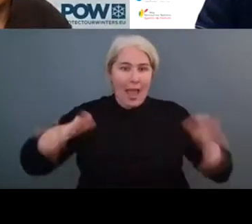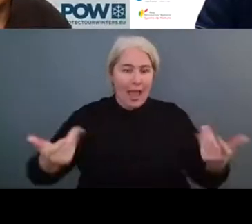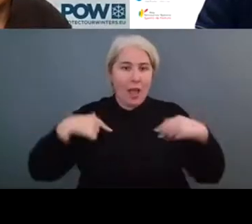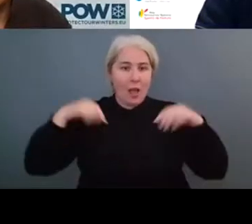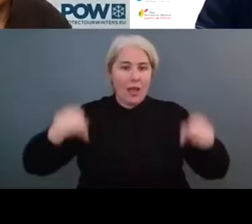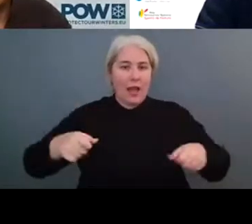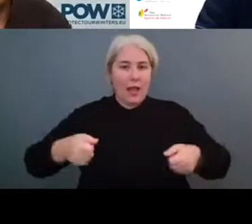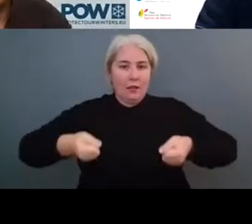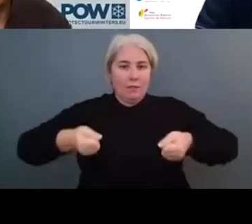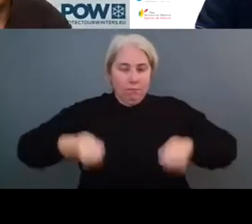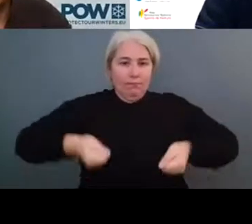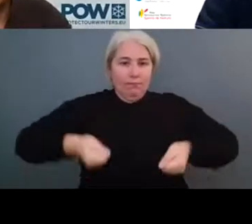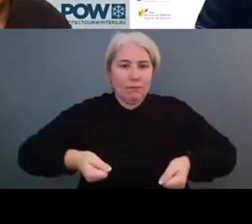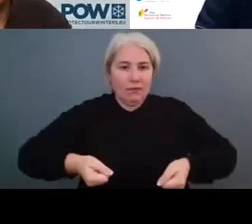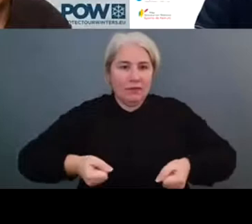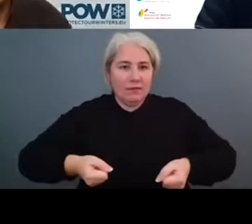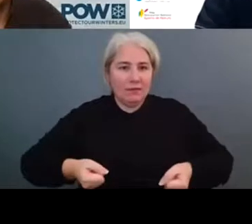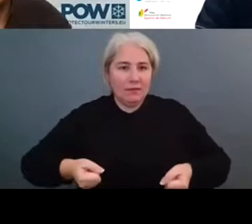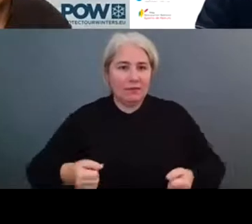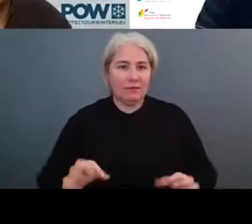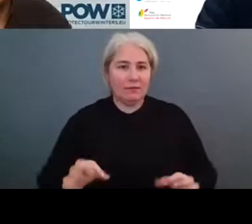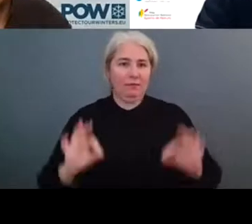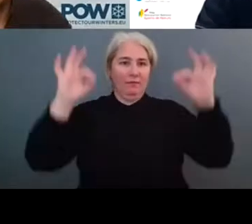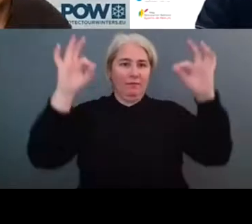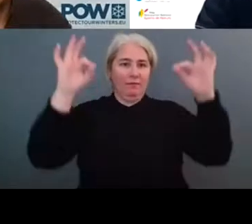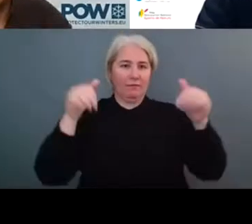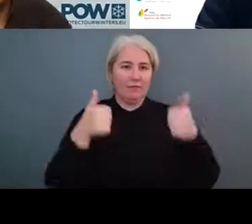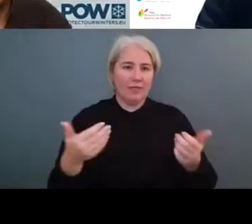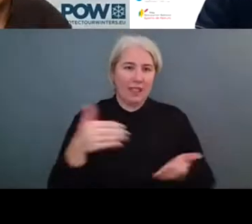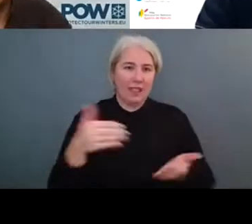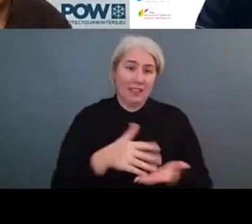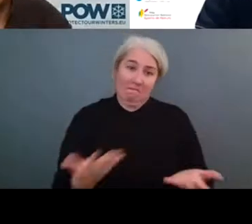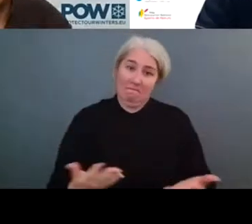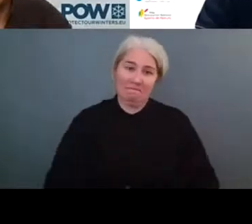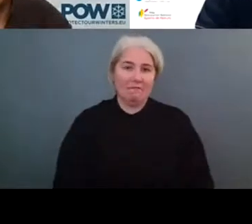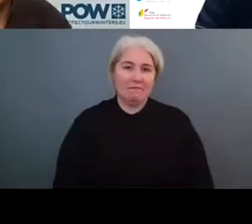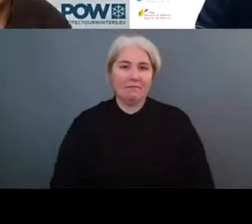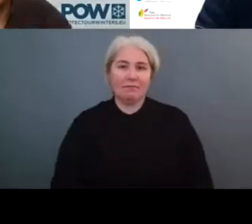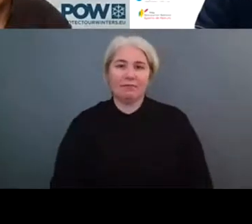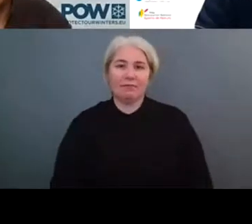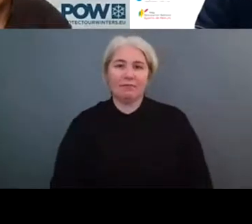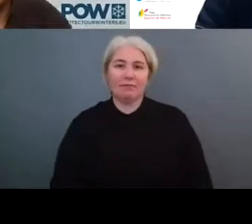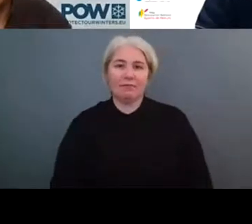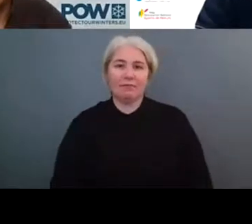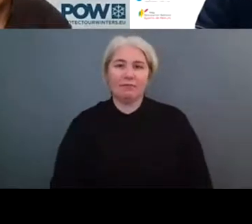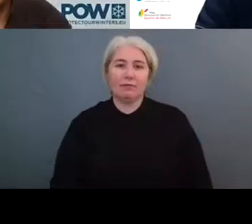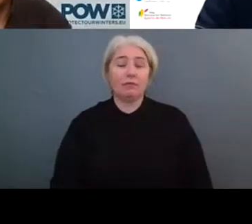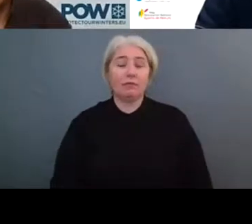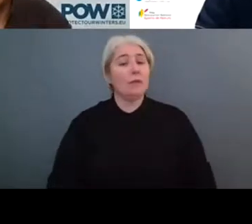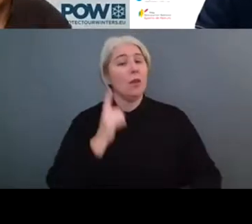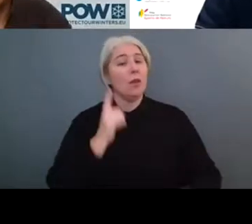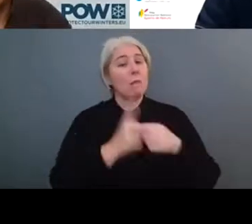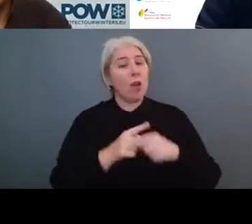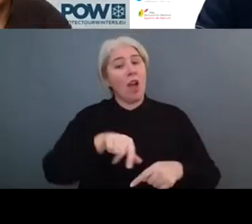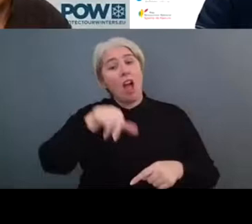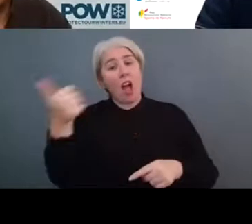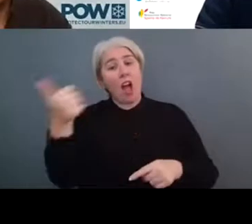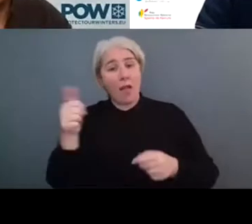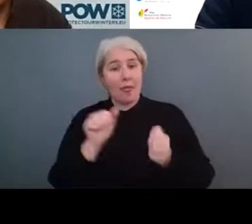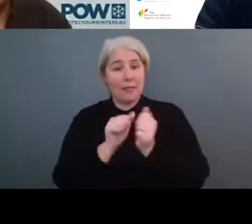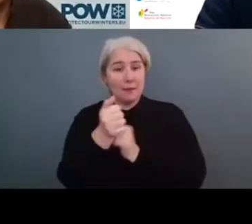point at this stage, I would like to bring in also other sports that we may not call outdoor,